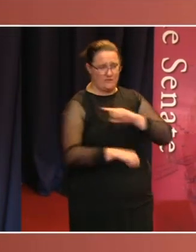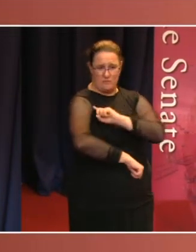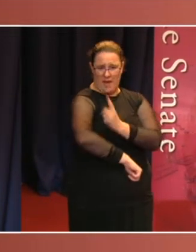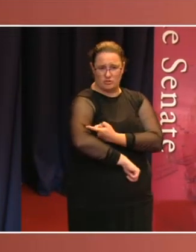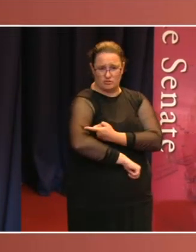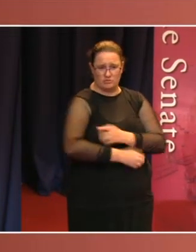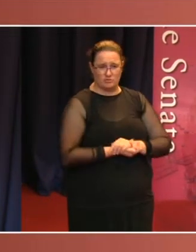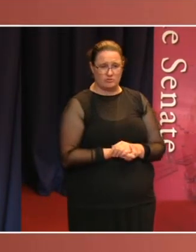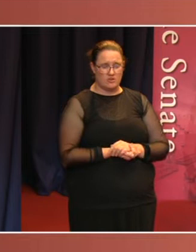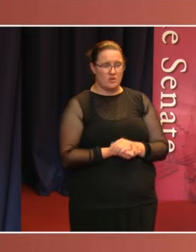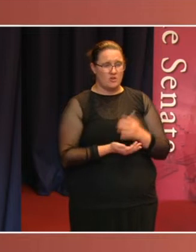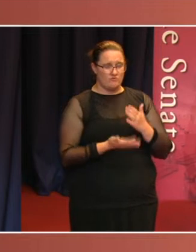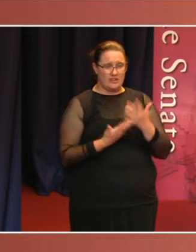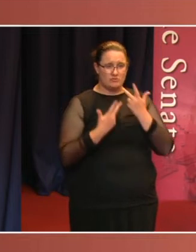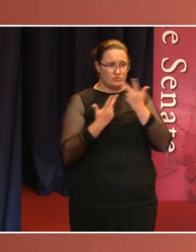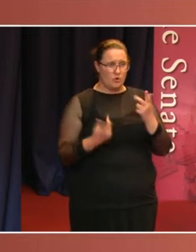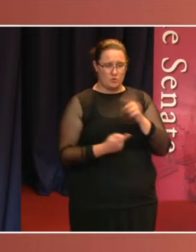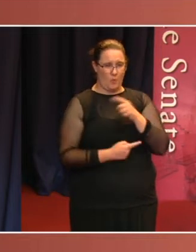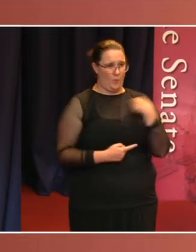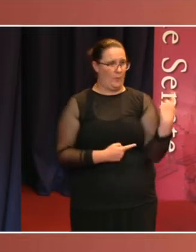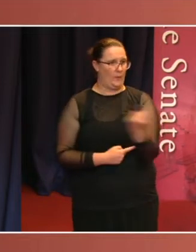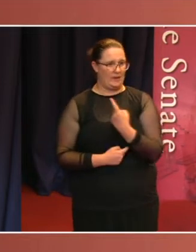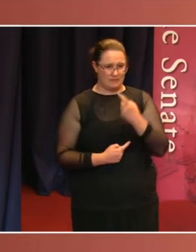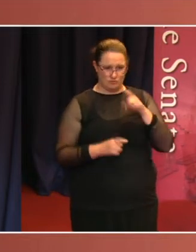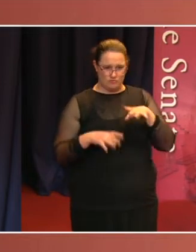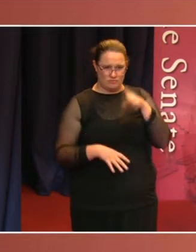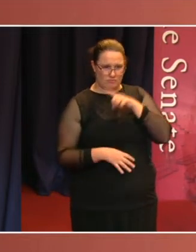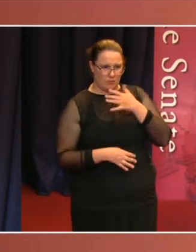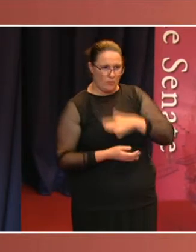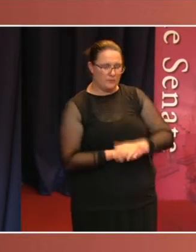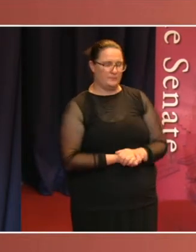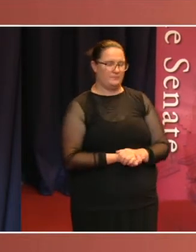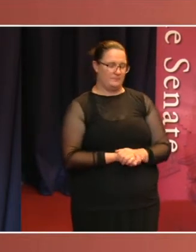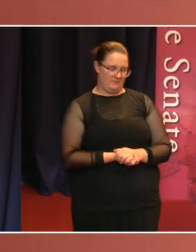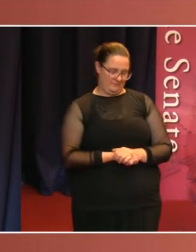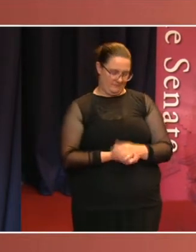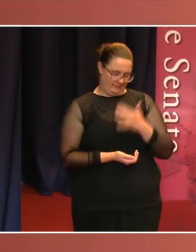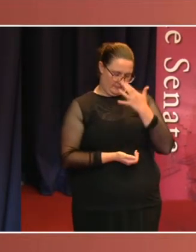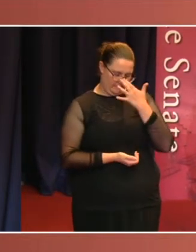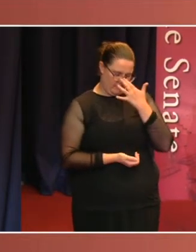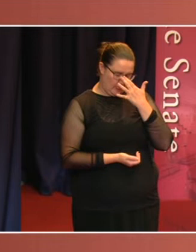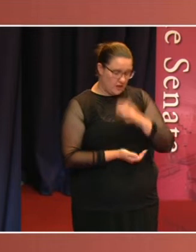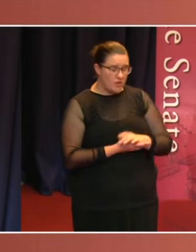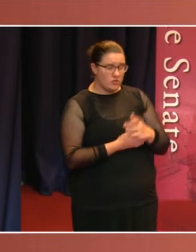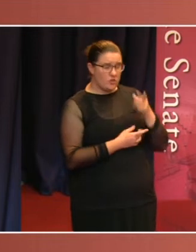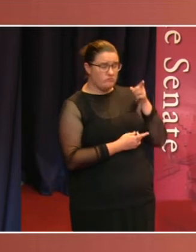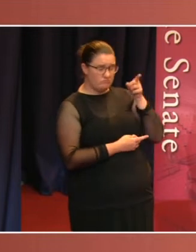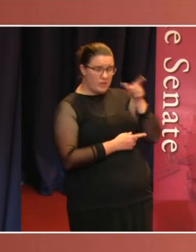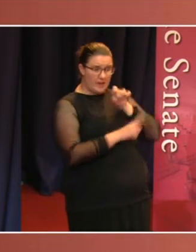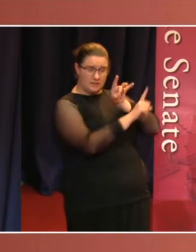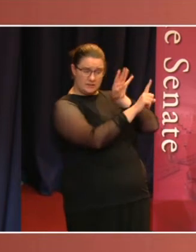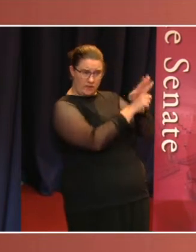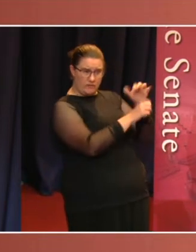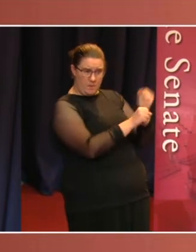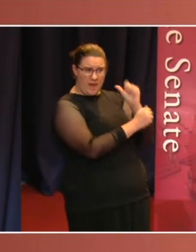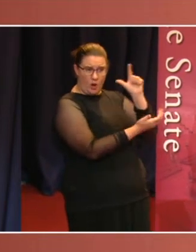representative of the public. As well as a legislature in its own right, the Senate is a House of